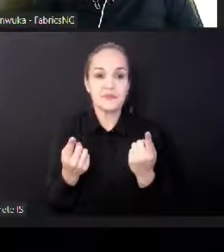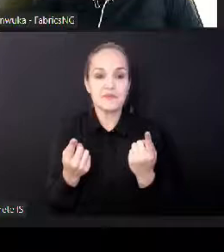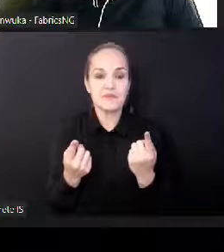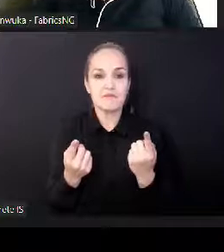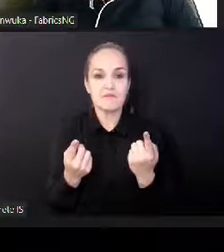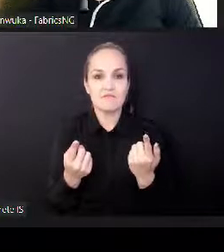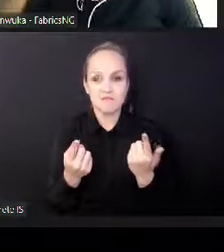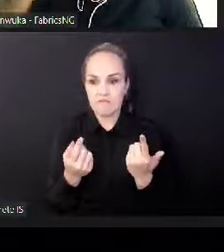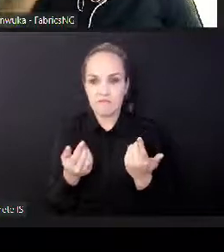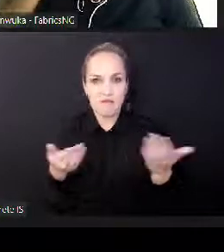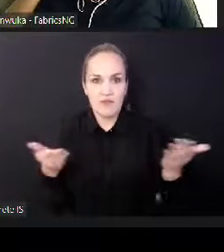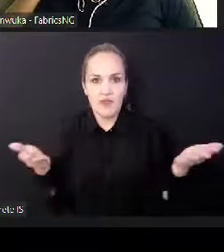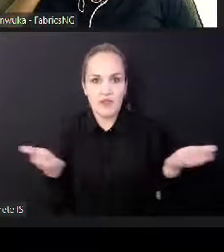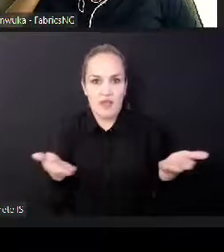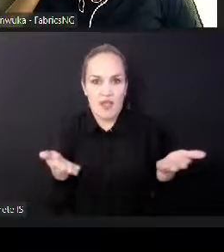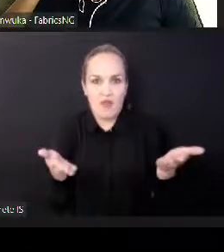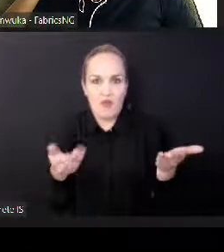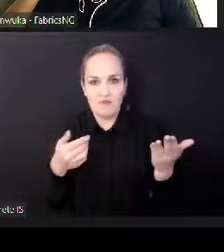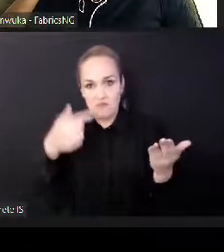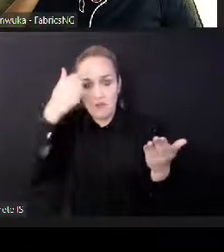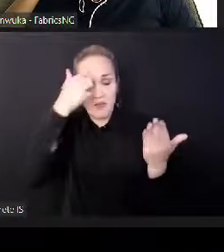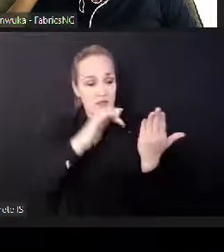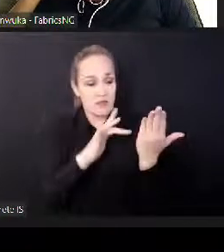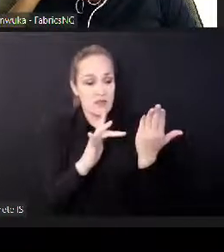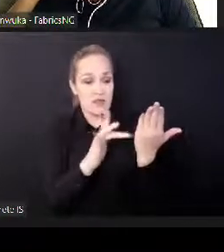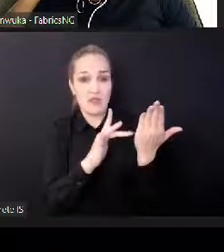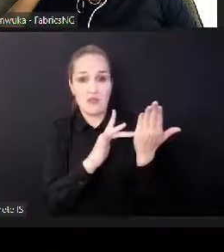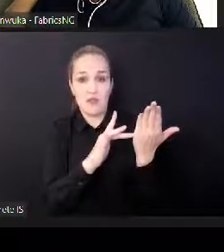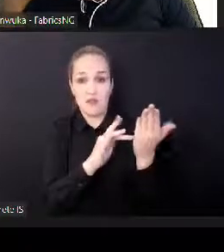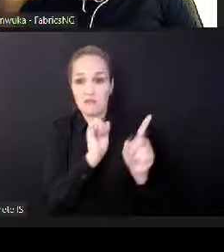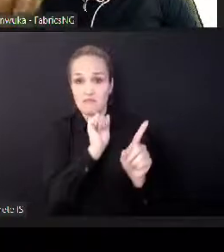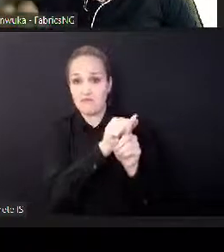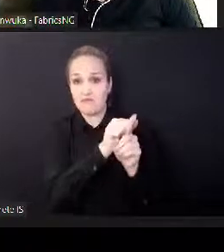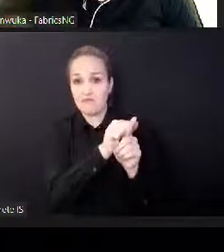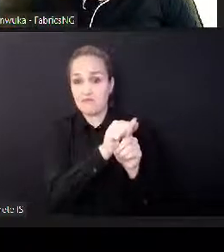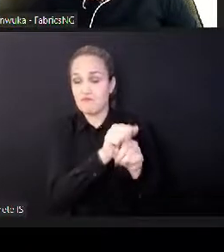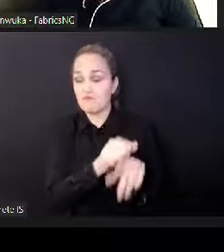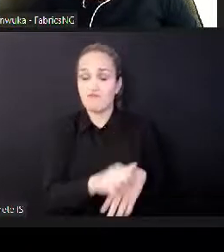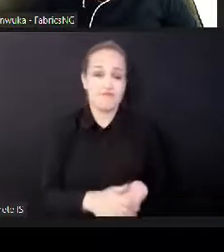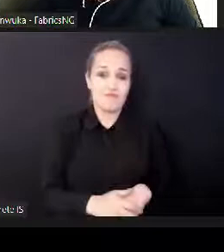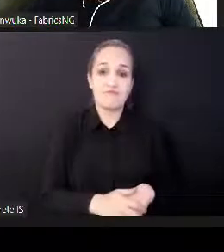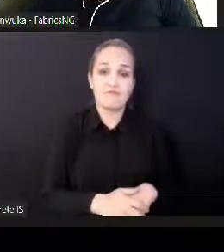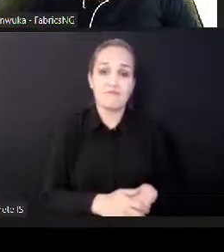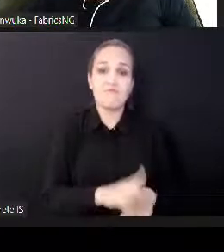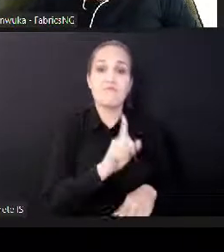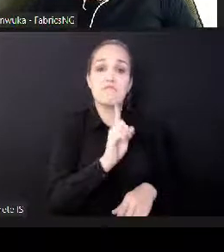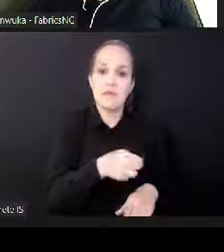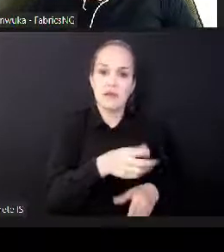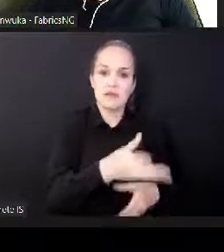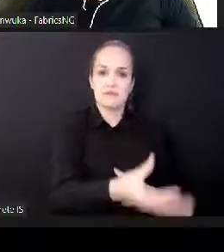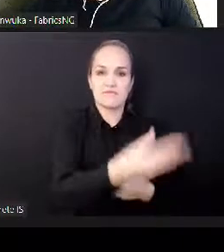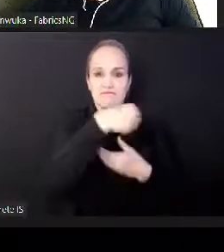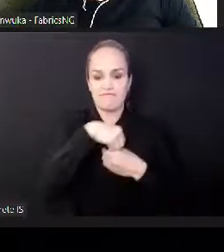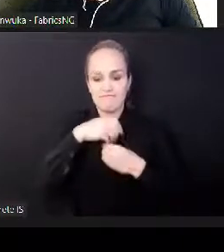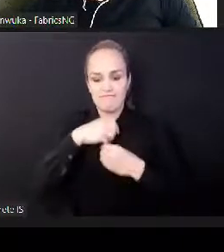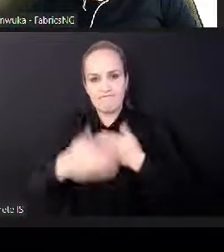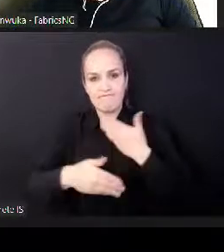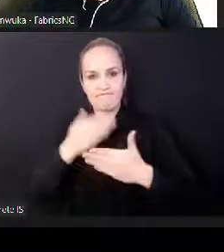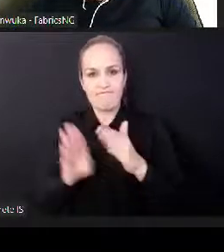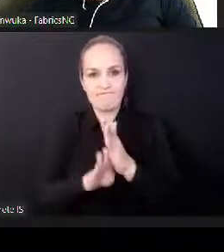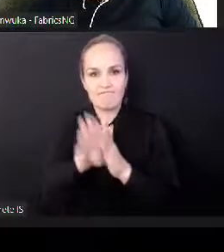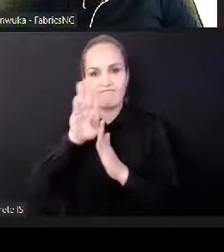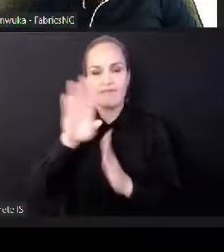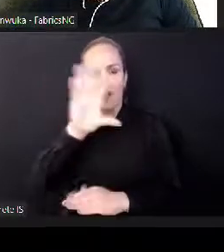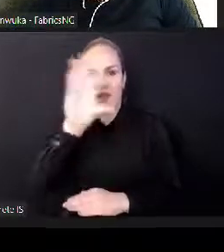of the evolution of creative industries in Africa, given that Africa is mobile first. Africa is average